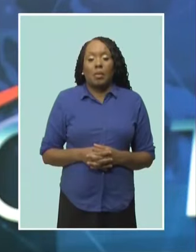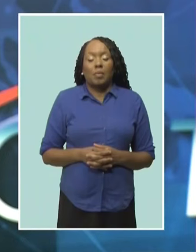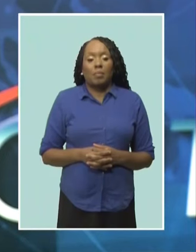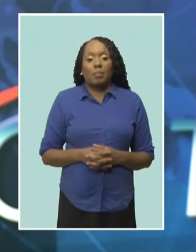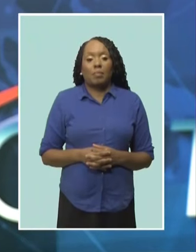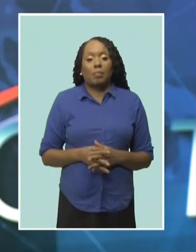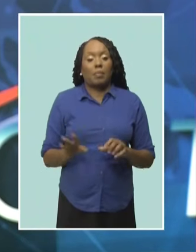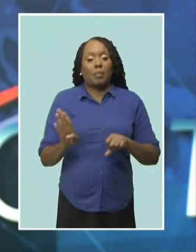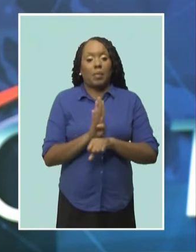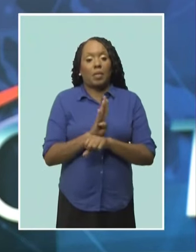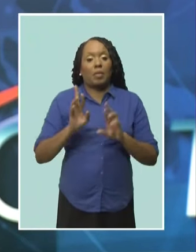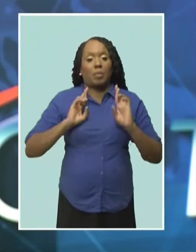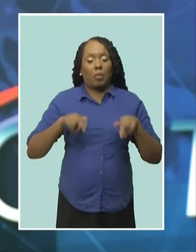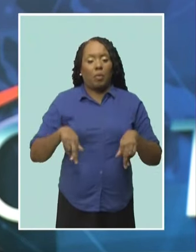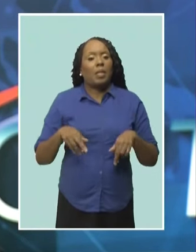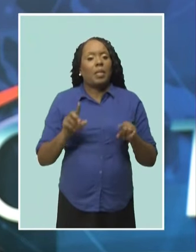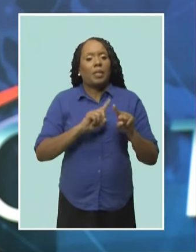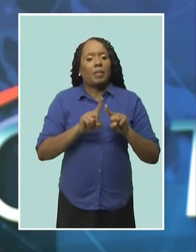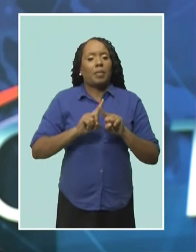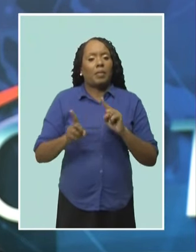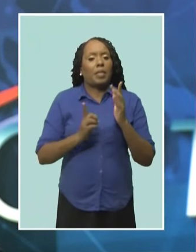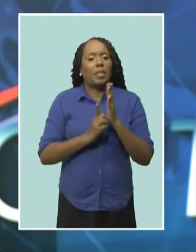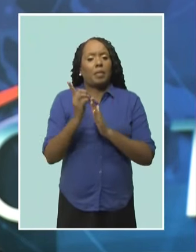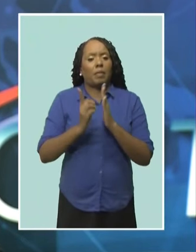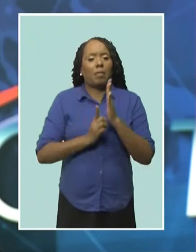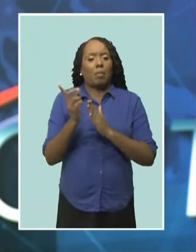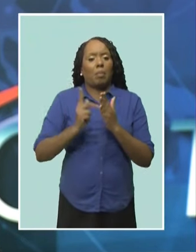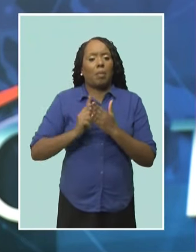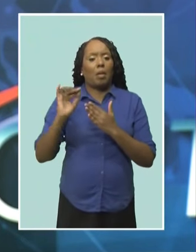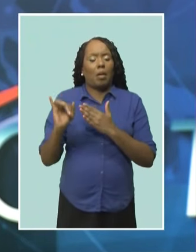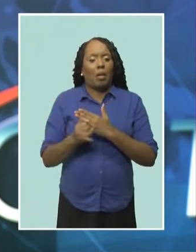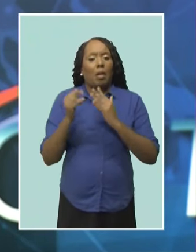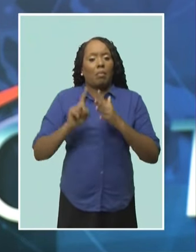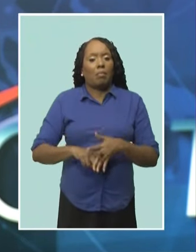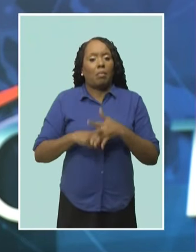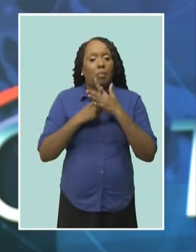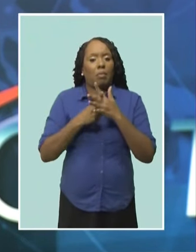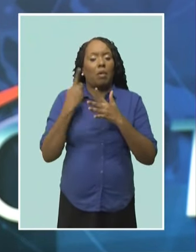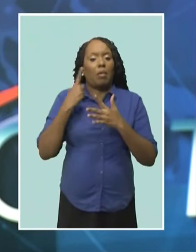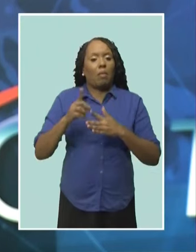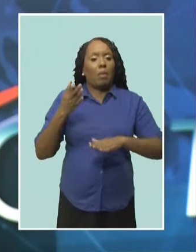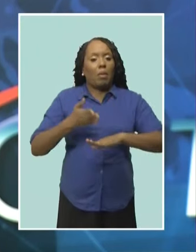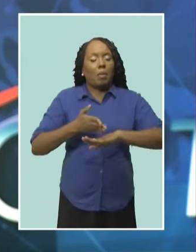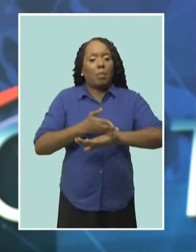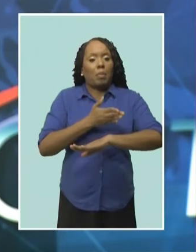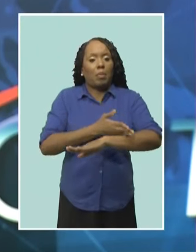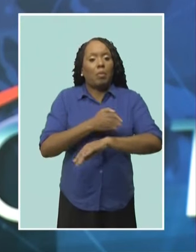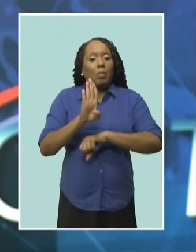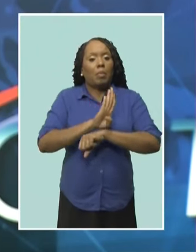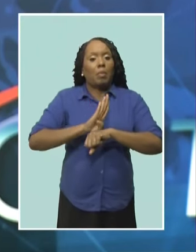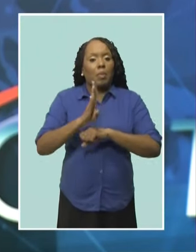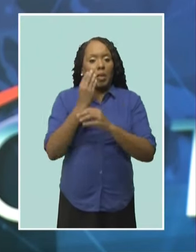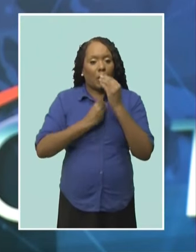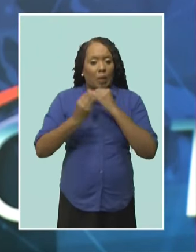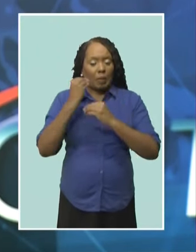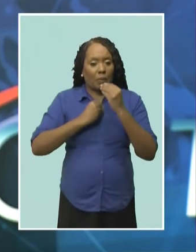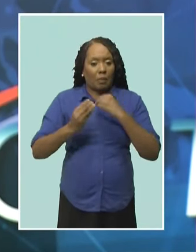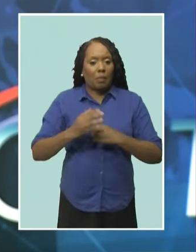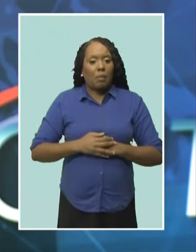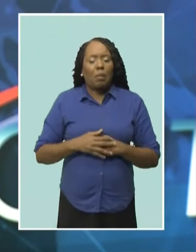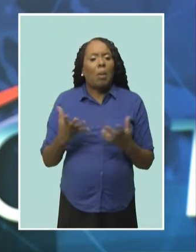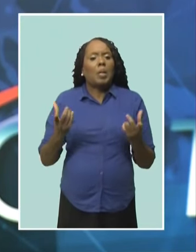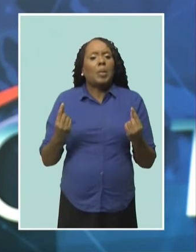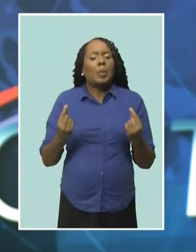Well, in business tonight, several development projects are ongoing to improve the island's food security, and many of them are being done with